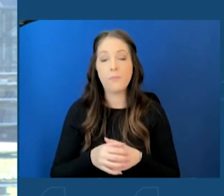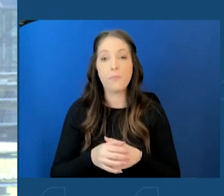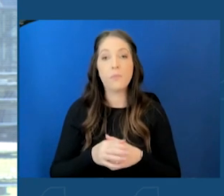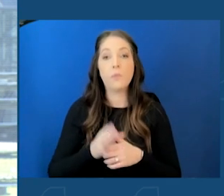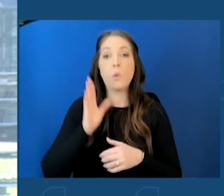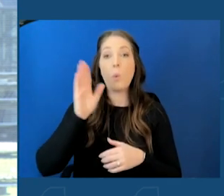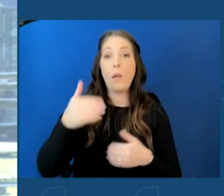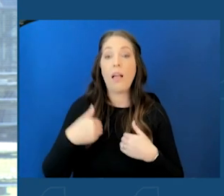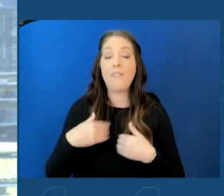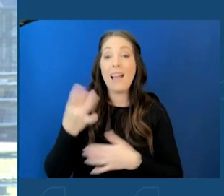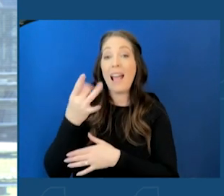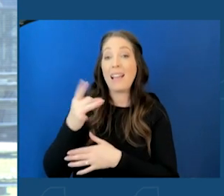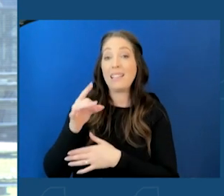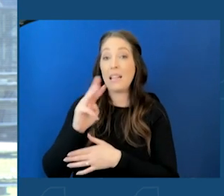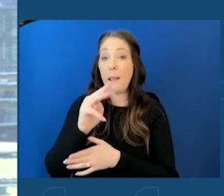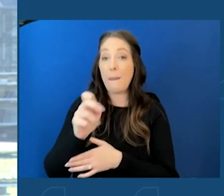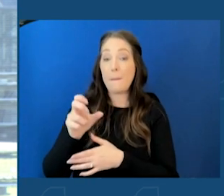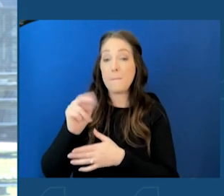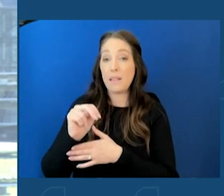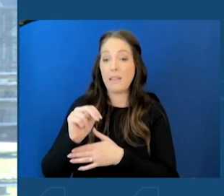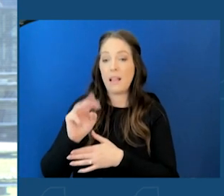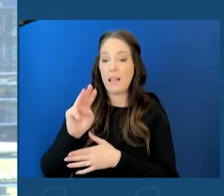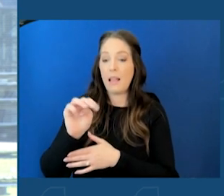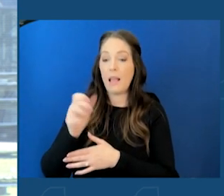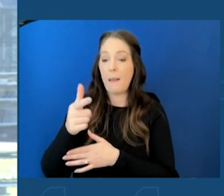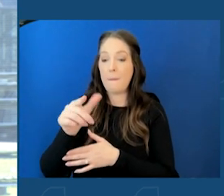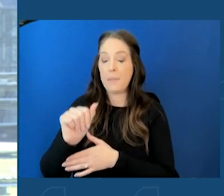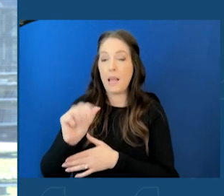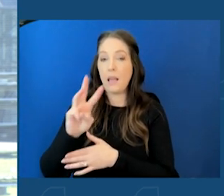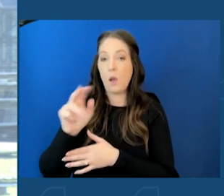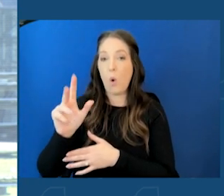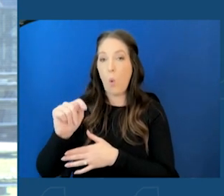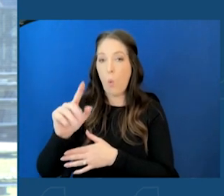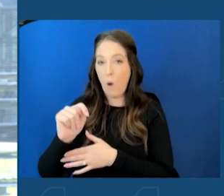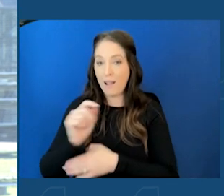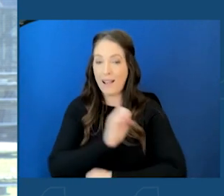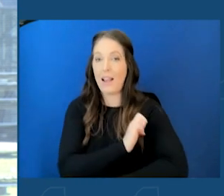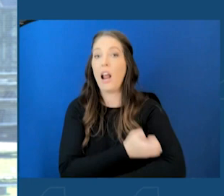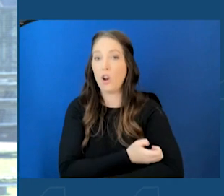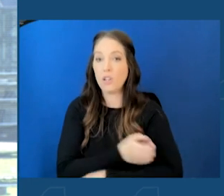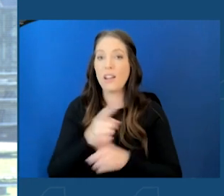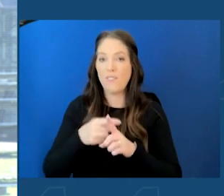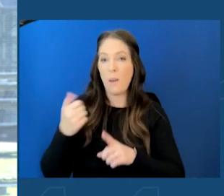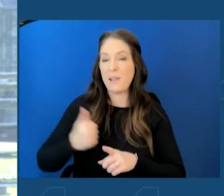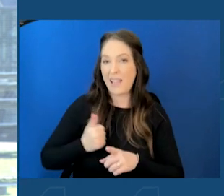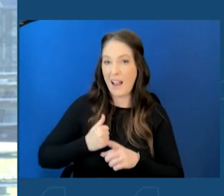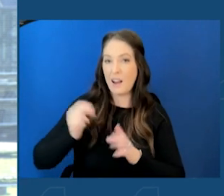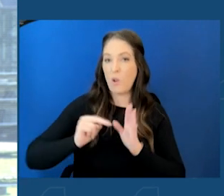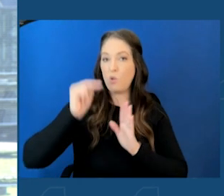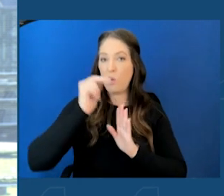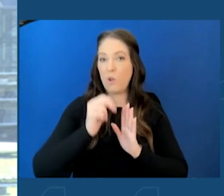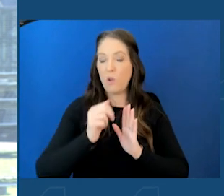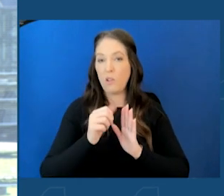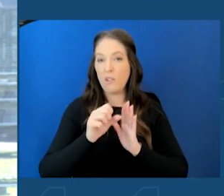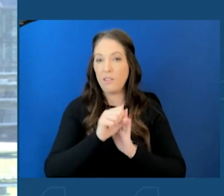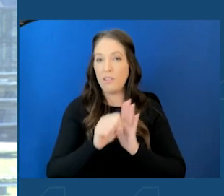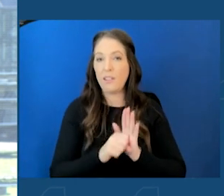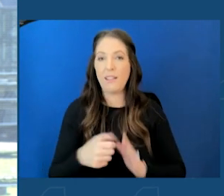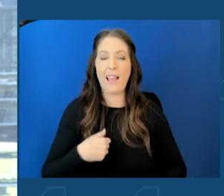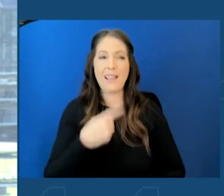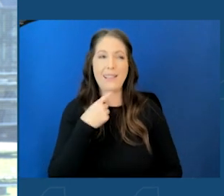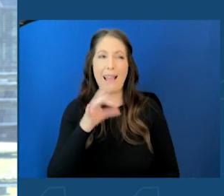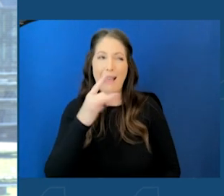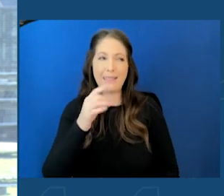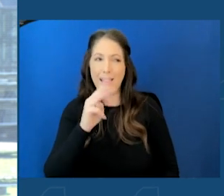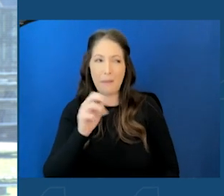million megawatt hours of renewable energy from Canada, as I said, and upstate New York. That's enough. What does that mean, 18 million? People are like, 18 million? I